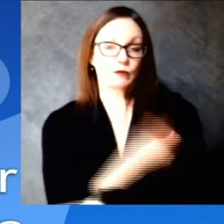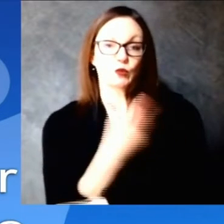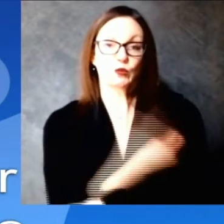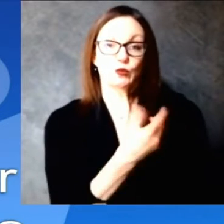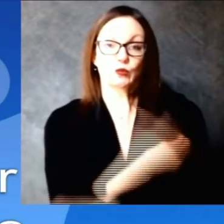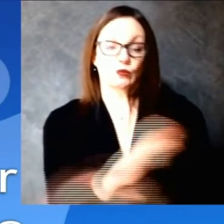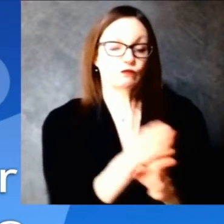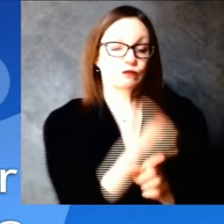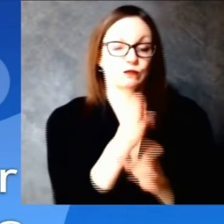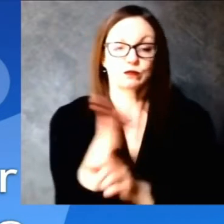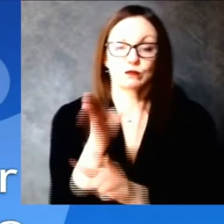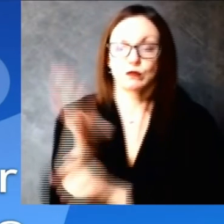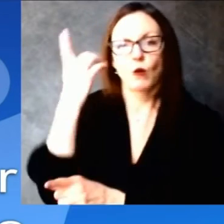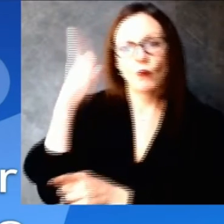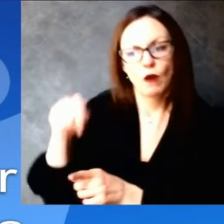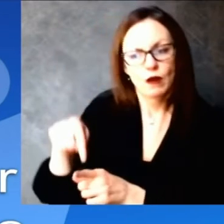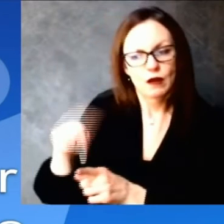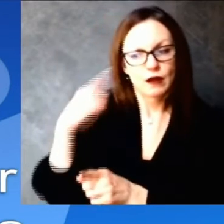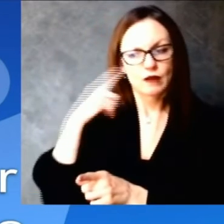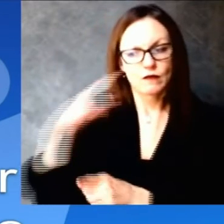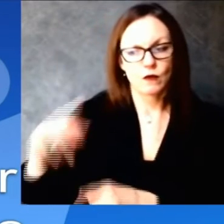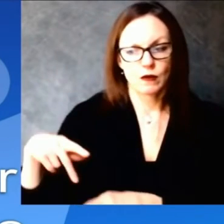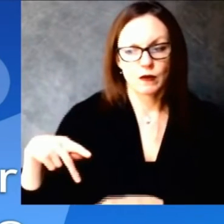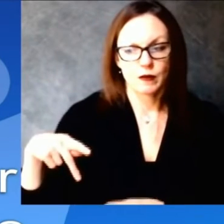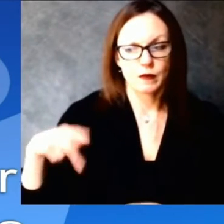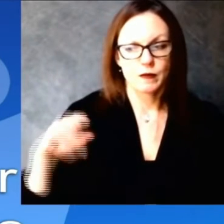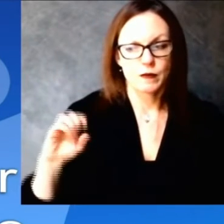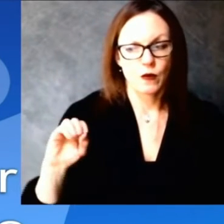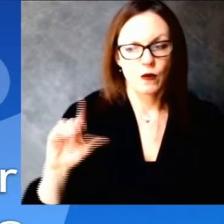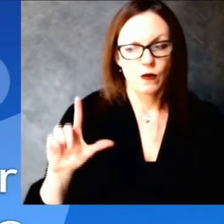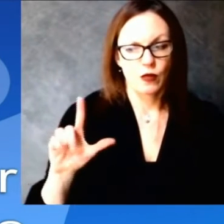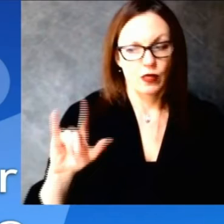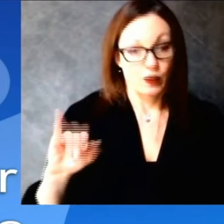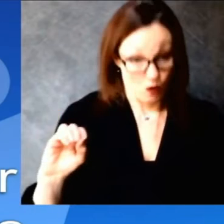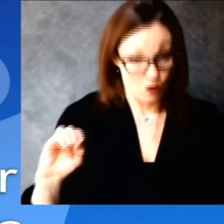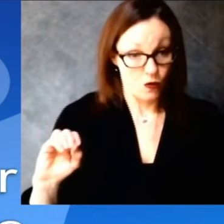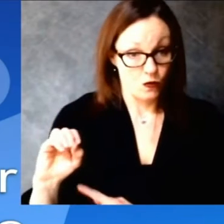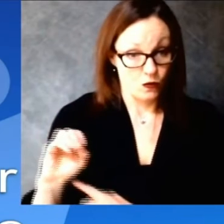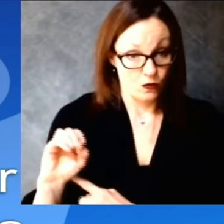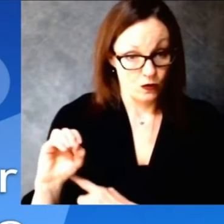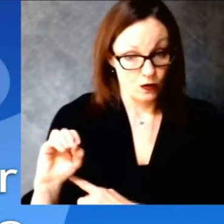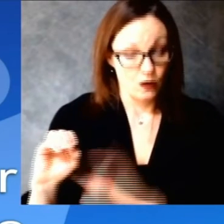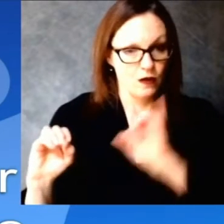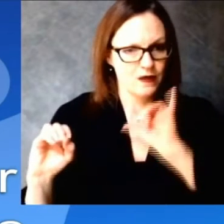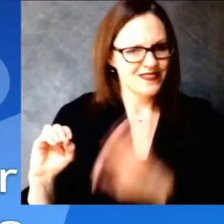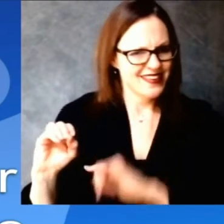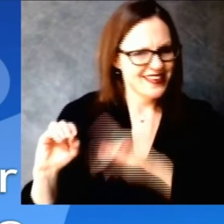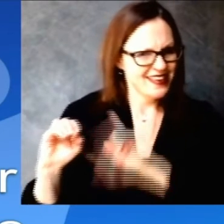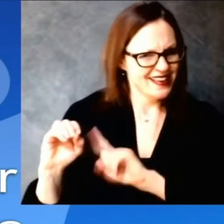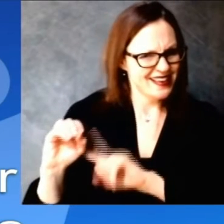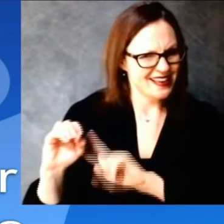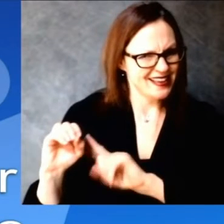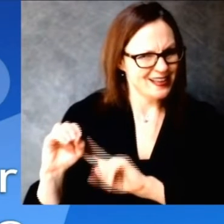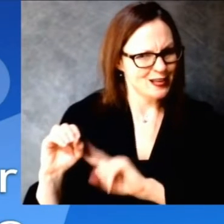today so talking a little bit along those lines what do you think we'll see with the coven 19 vaccine down the road